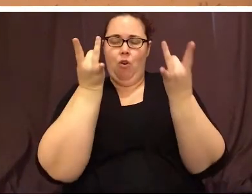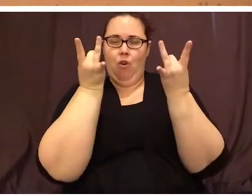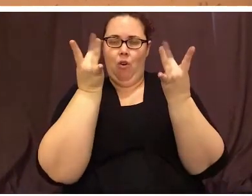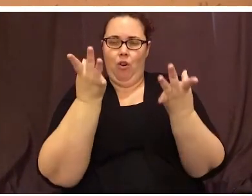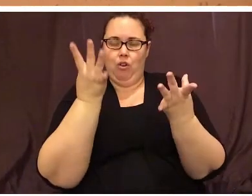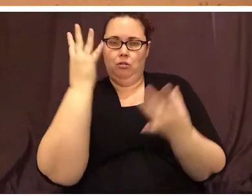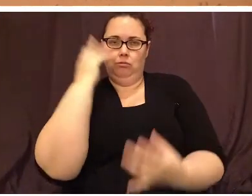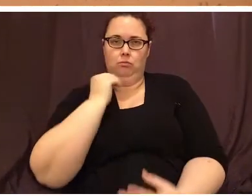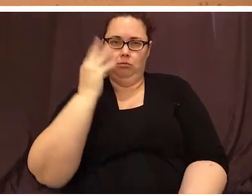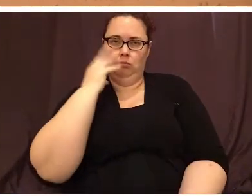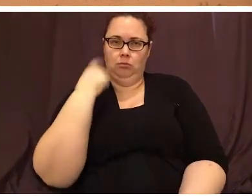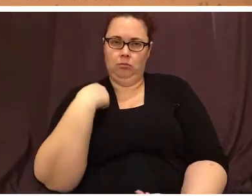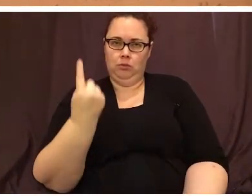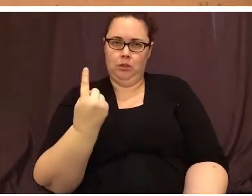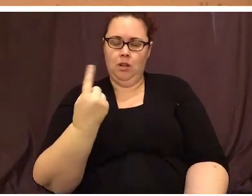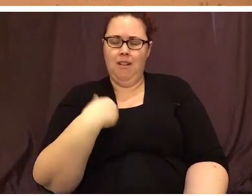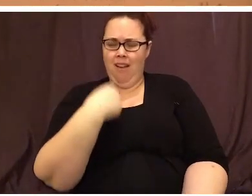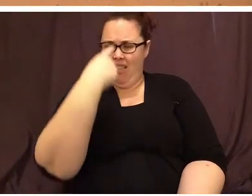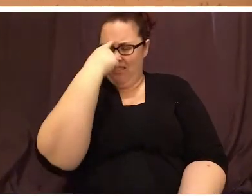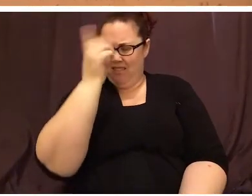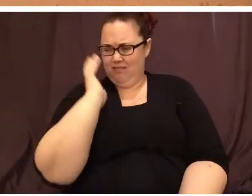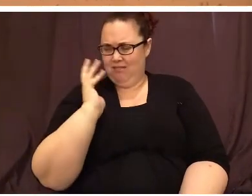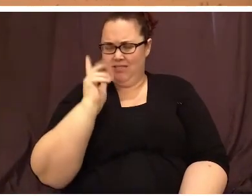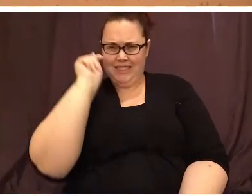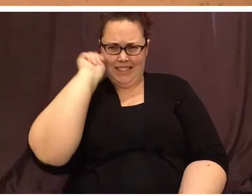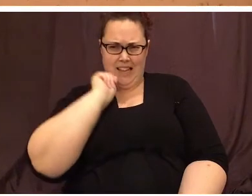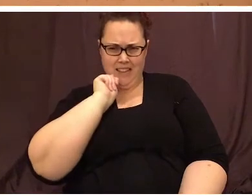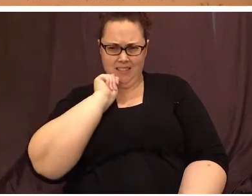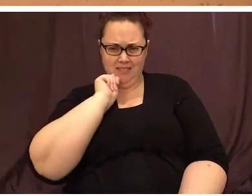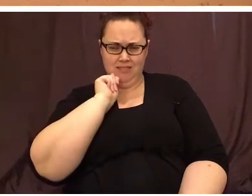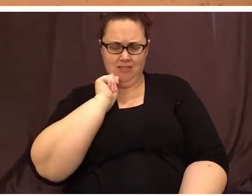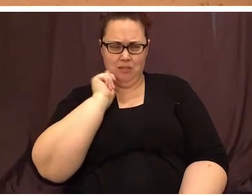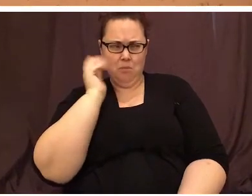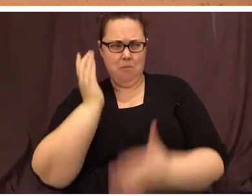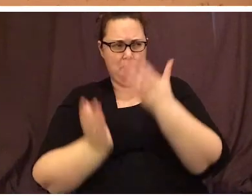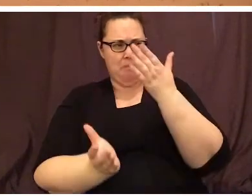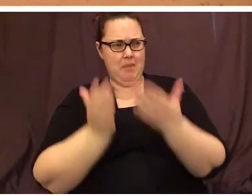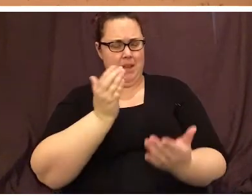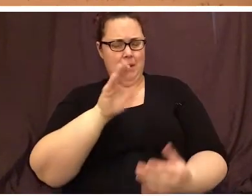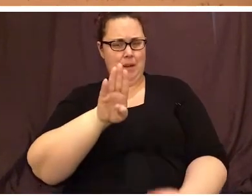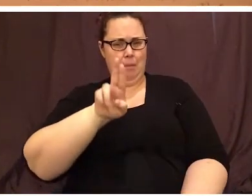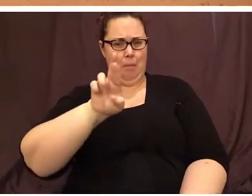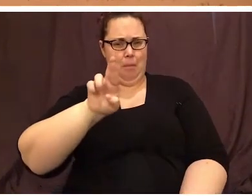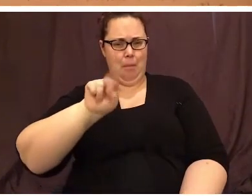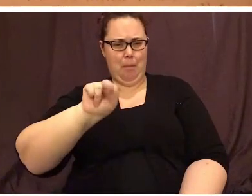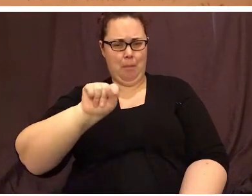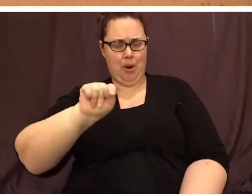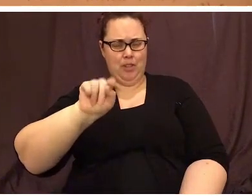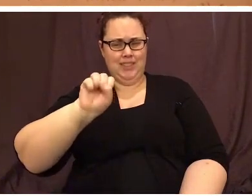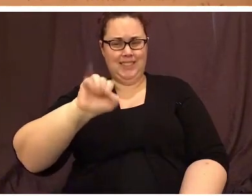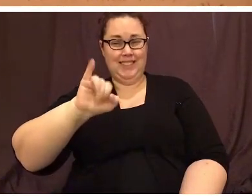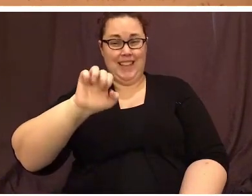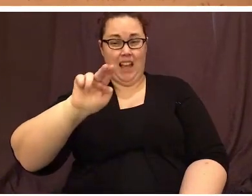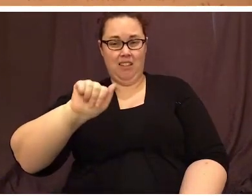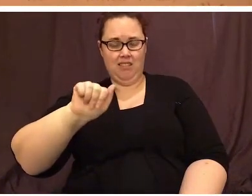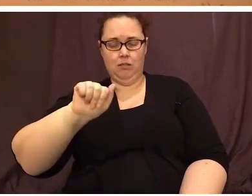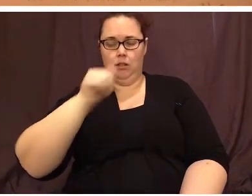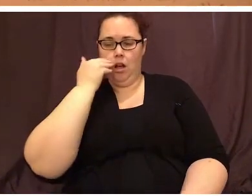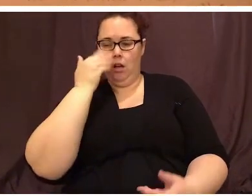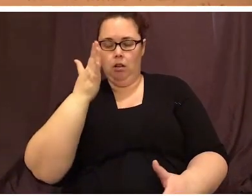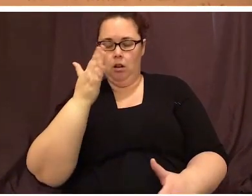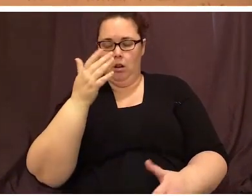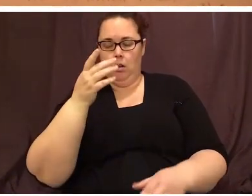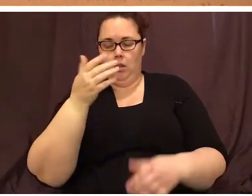been through. I think I was tan crown? Or maybe burnt sienna? I don't know. I can't tell anymore.